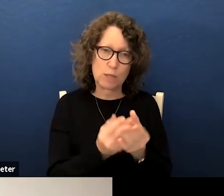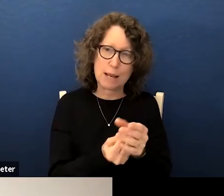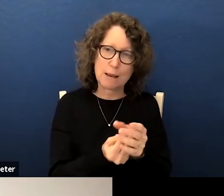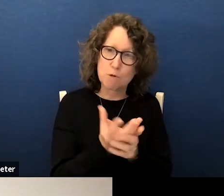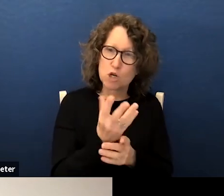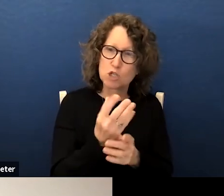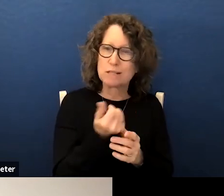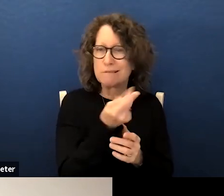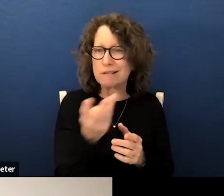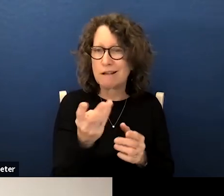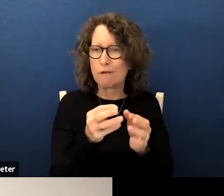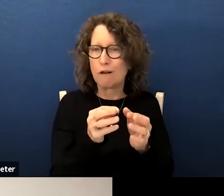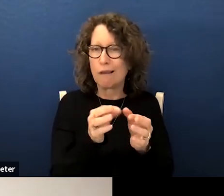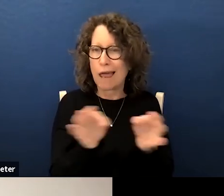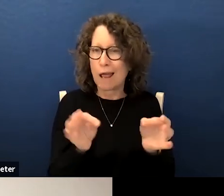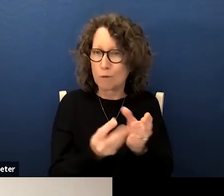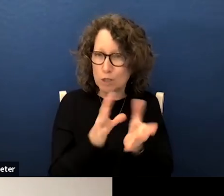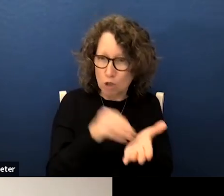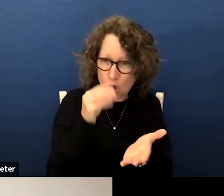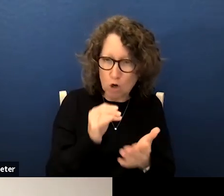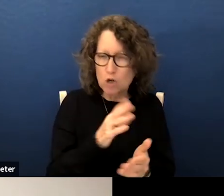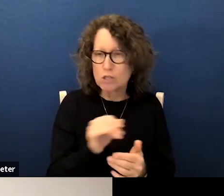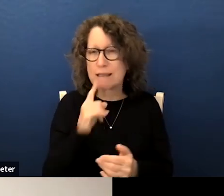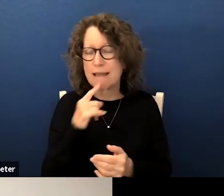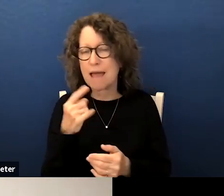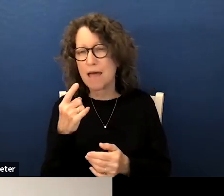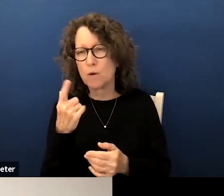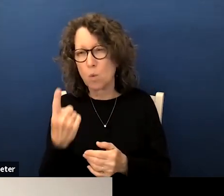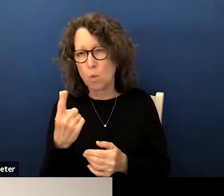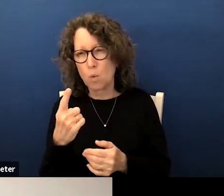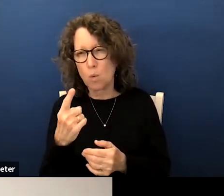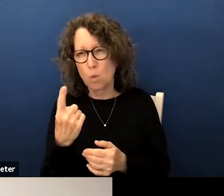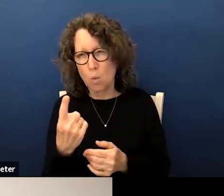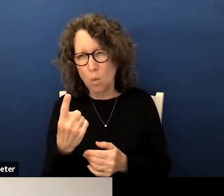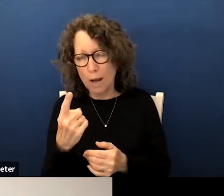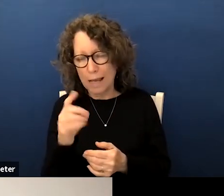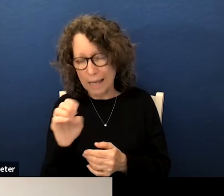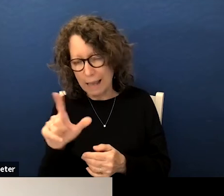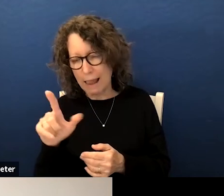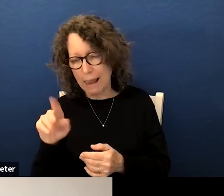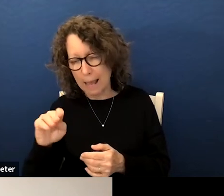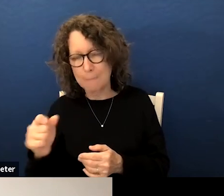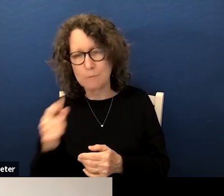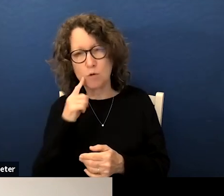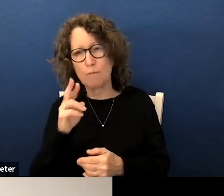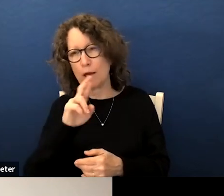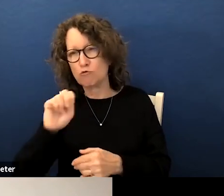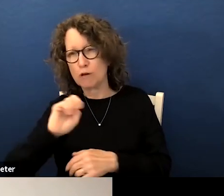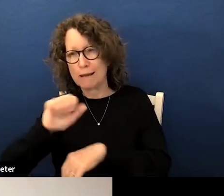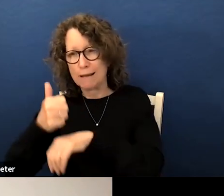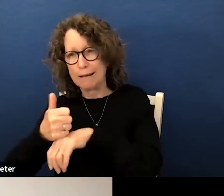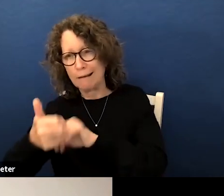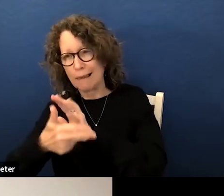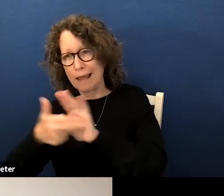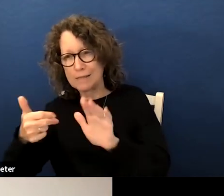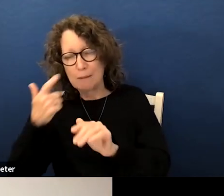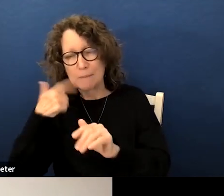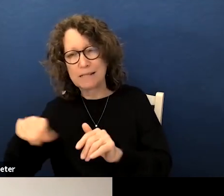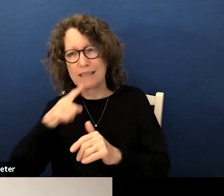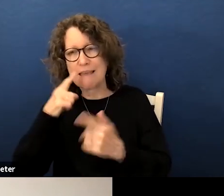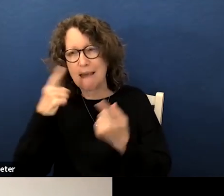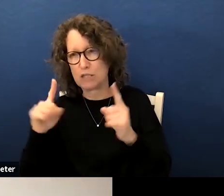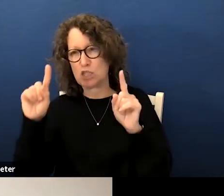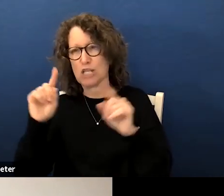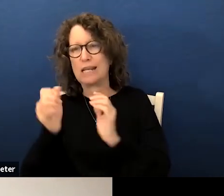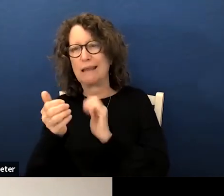multilingual learners and those once ELs once EMLs who have been reclassified and because they have achieved